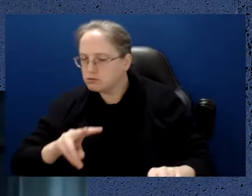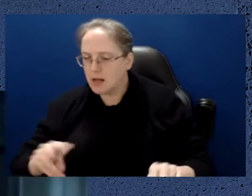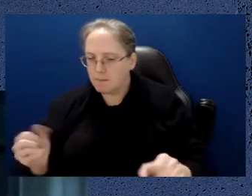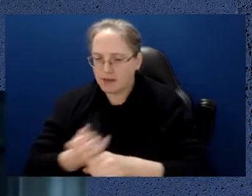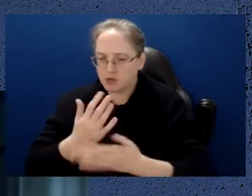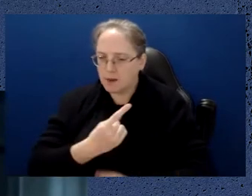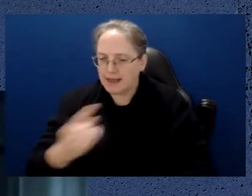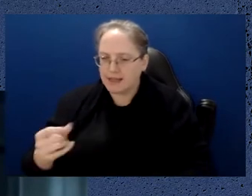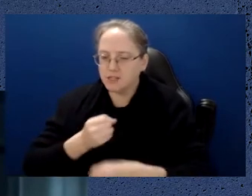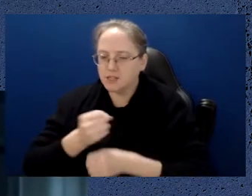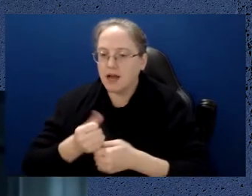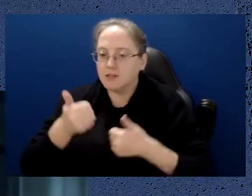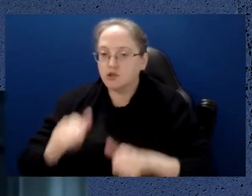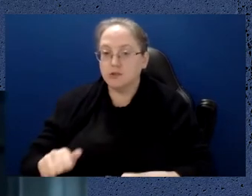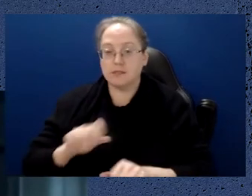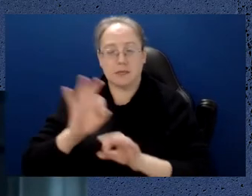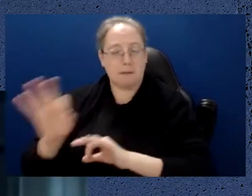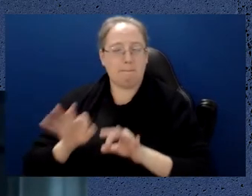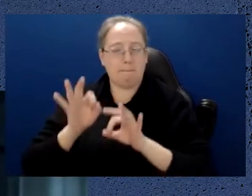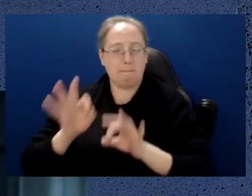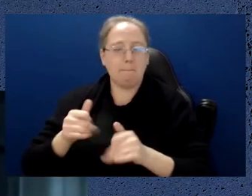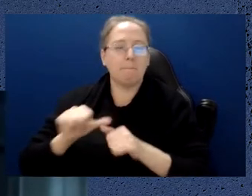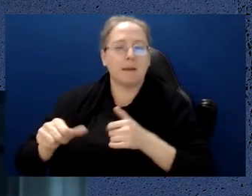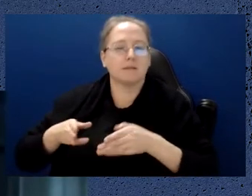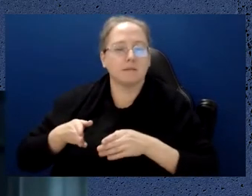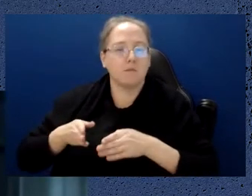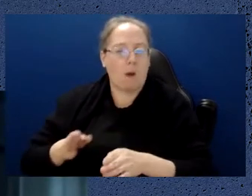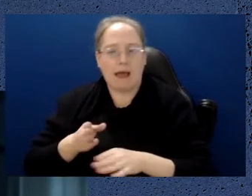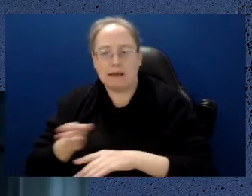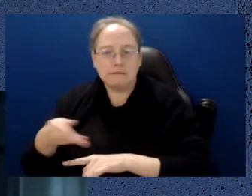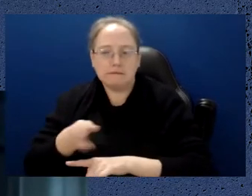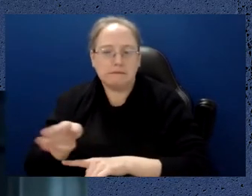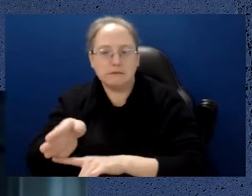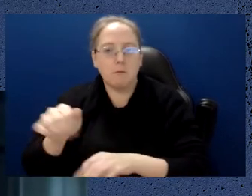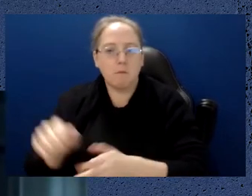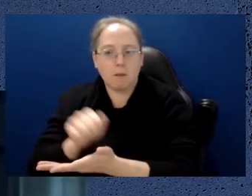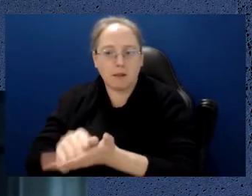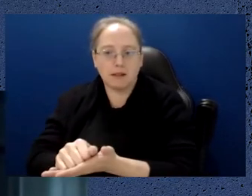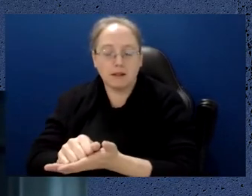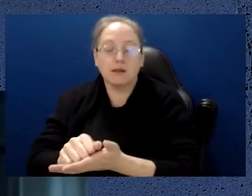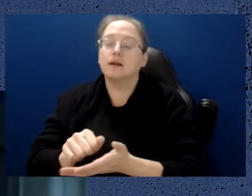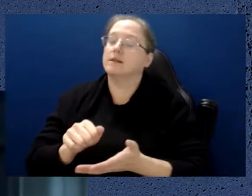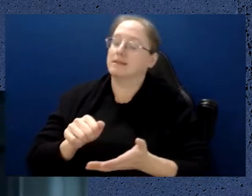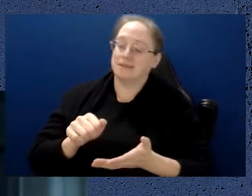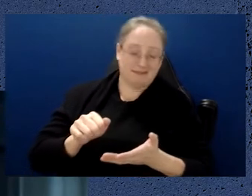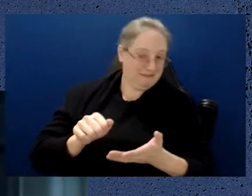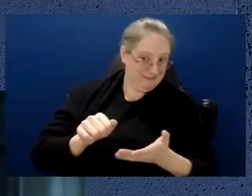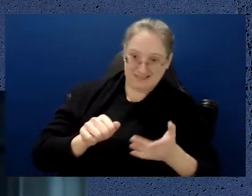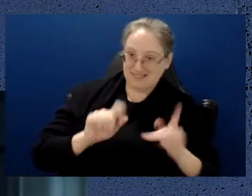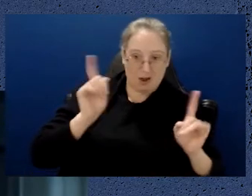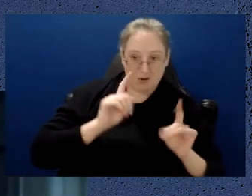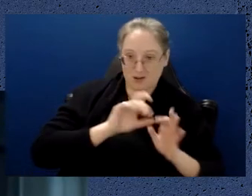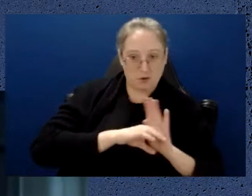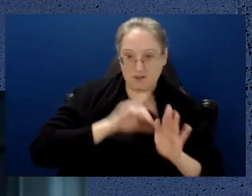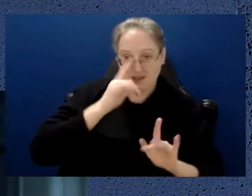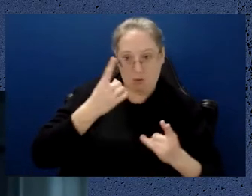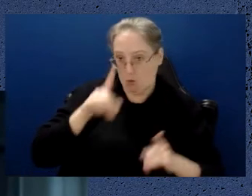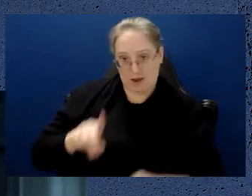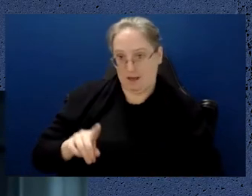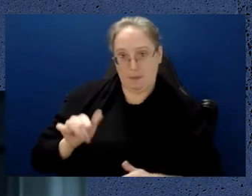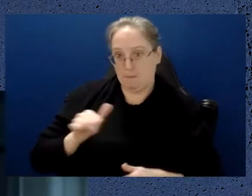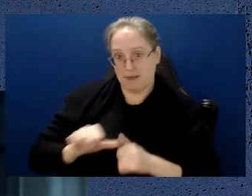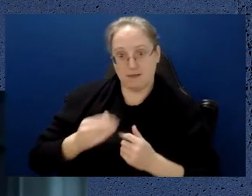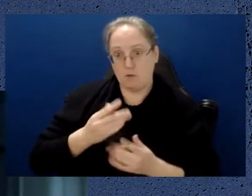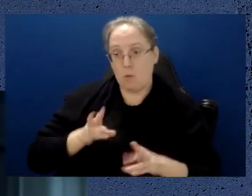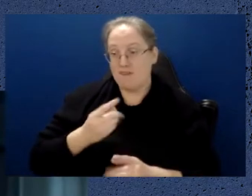optimal route would be beyond the capabilities of today's classical computers. But in theory, a quantum computer would be